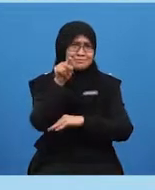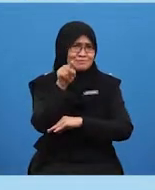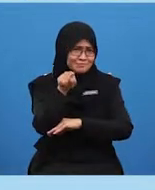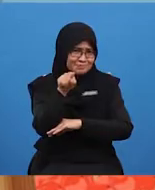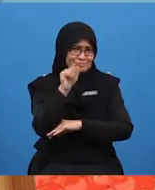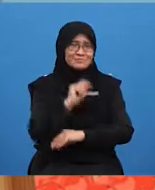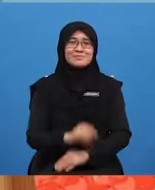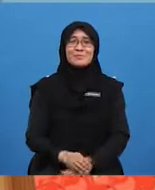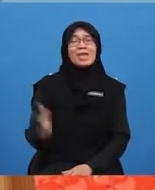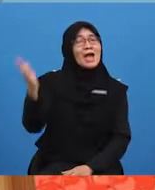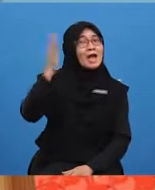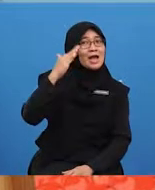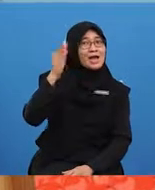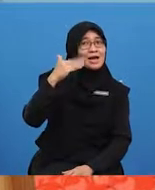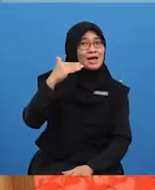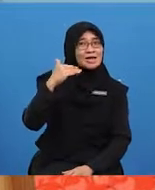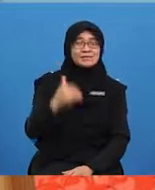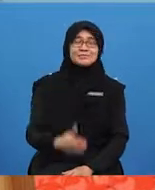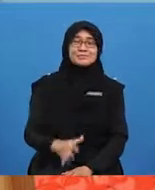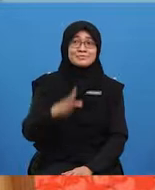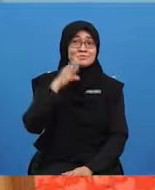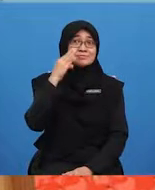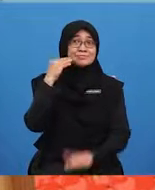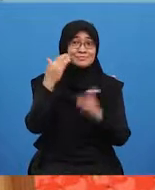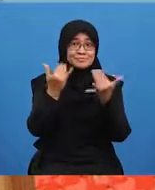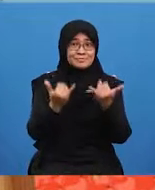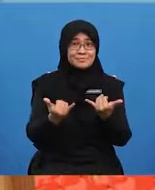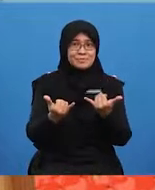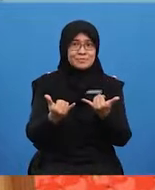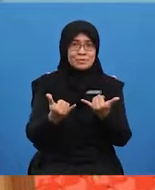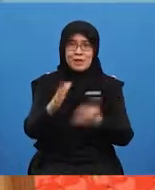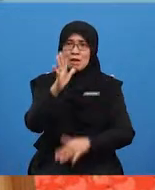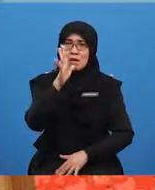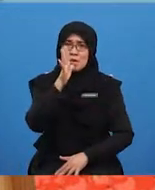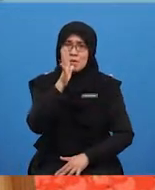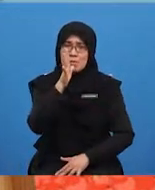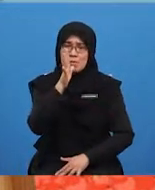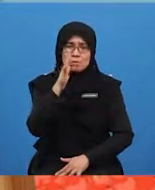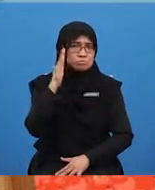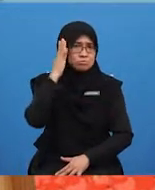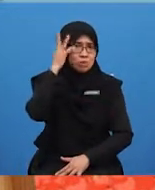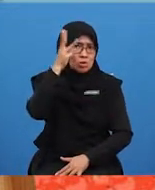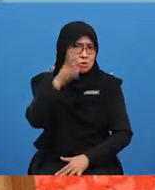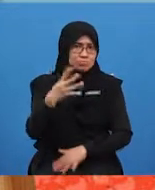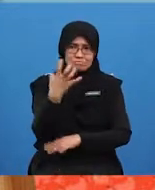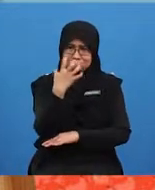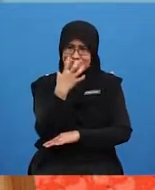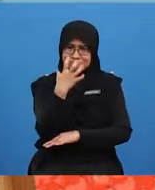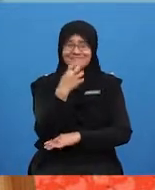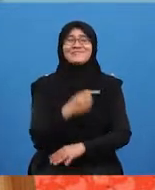earlier. Come, we've got to hurry back. If not, my mum will scold us both.